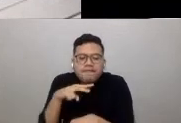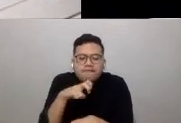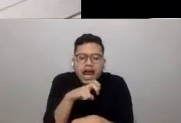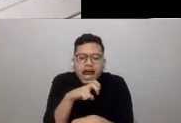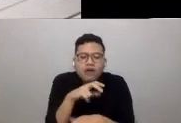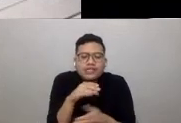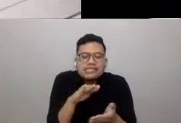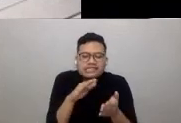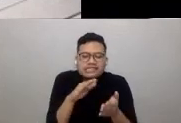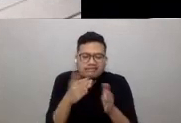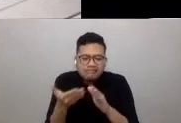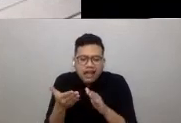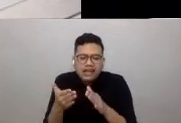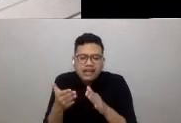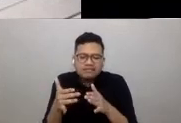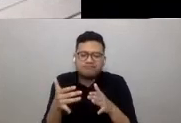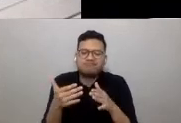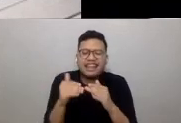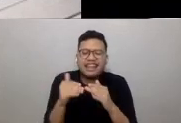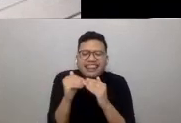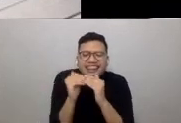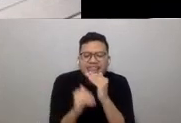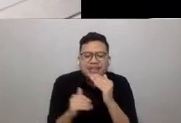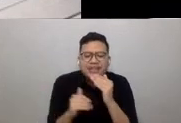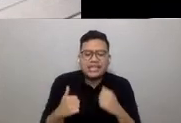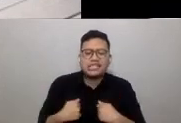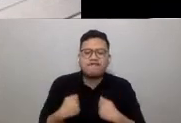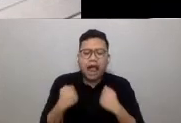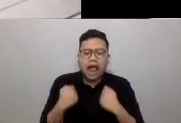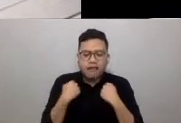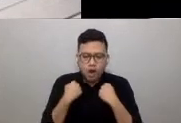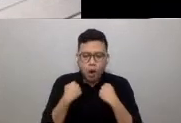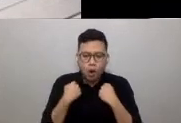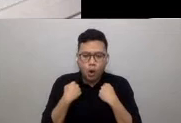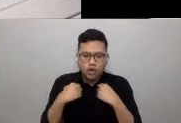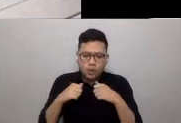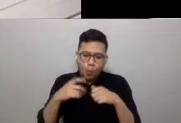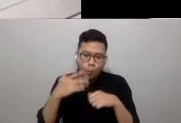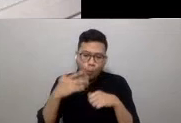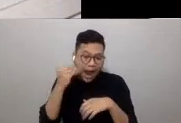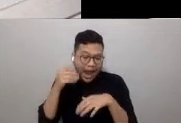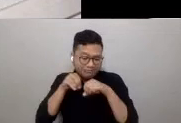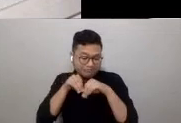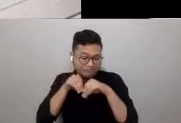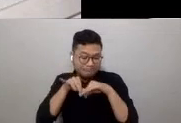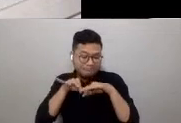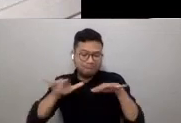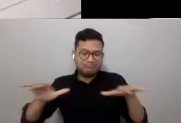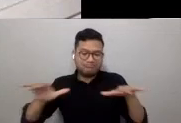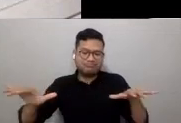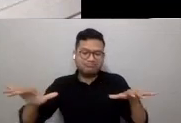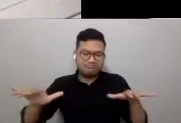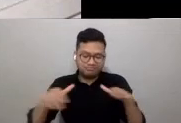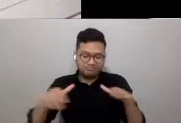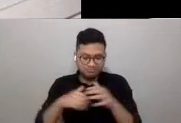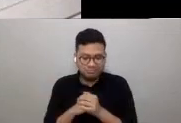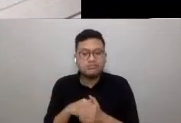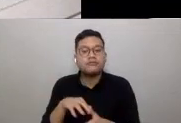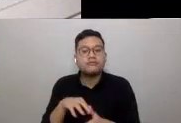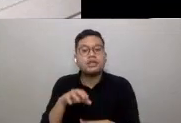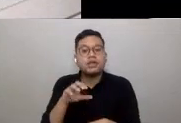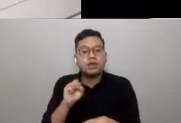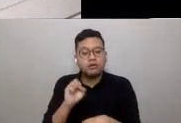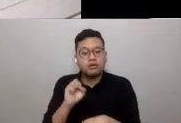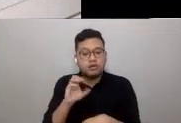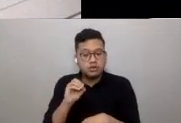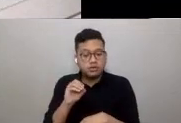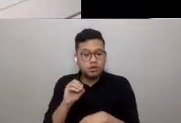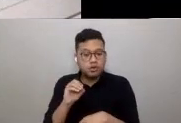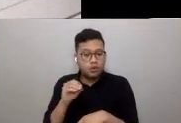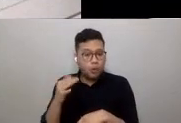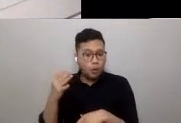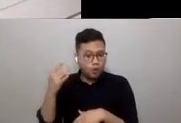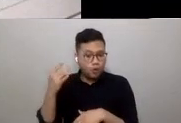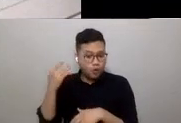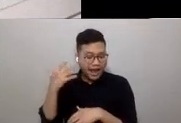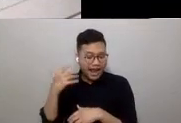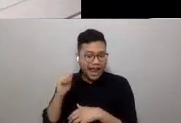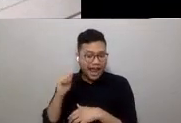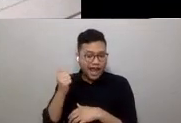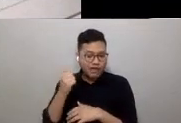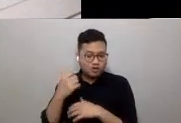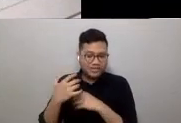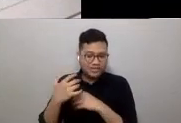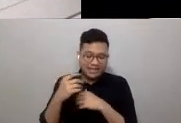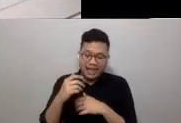survival further. One only needs to look at the housing reforms that have taken place over the previous hundred years to